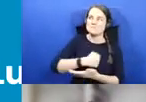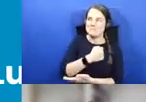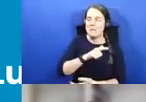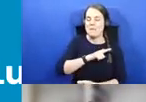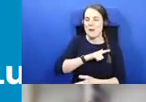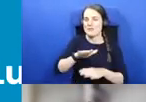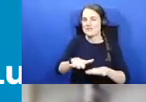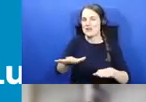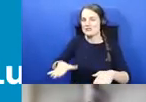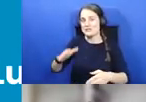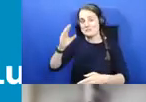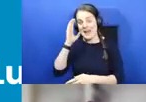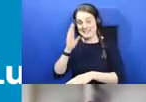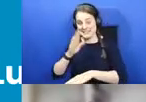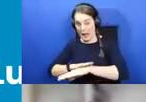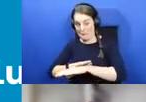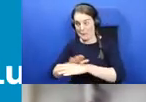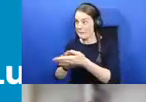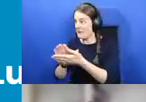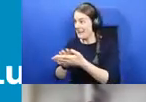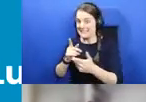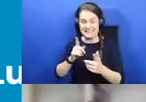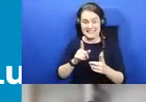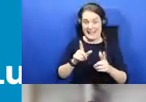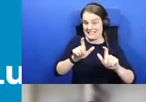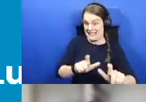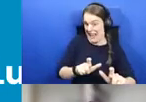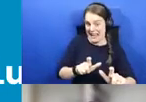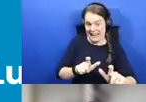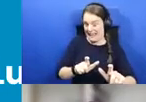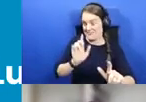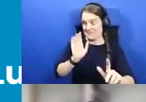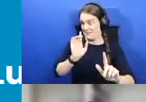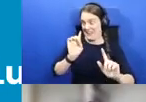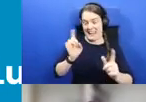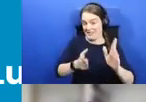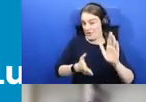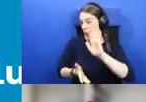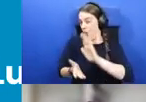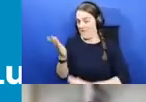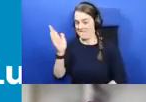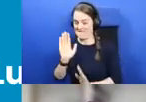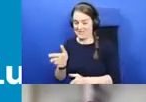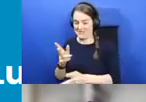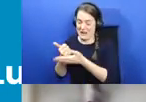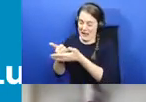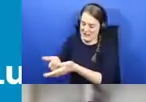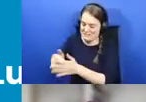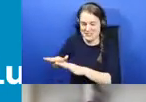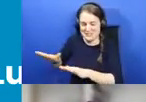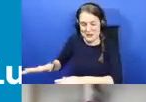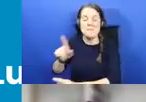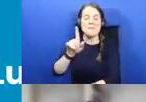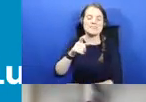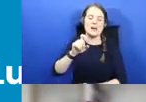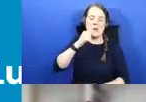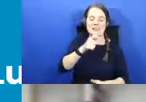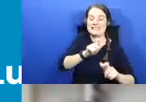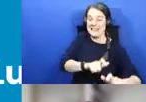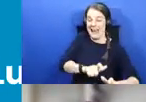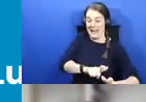evening, I unfortunately won't be able to stay until the end, but I really look forward to being able to stay as long as I can and to be able to hear